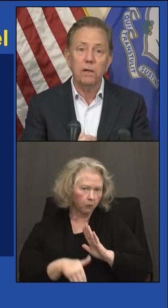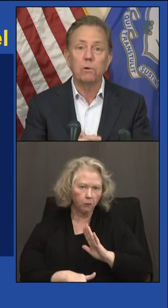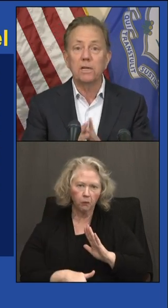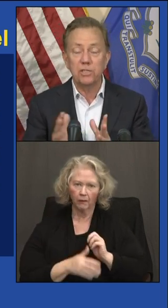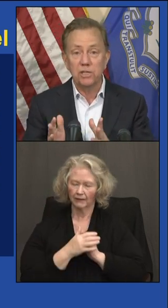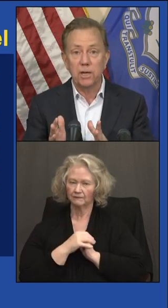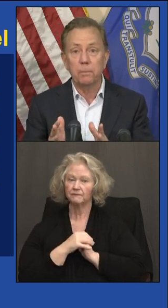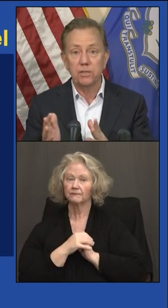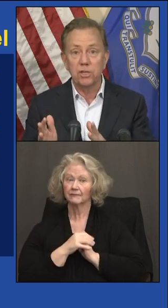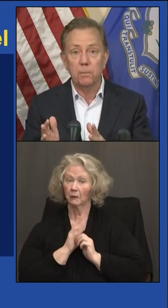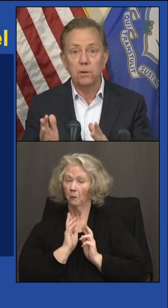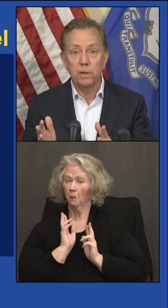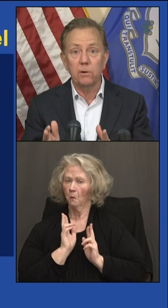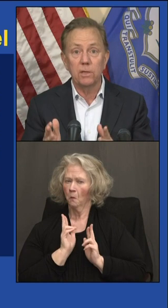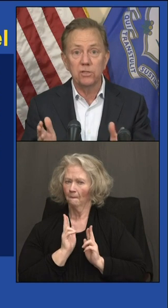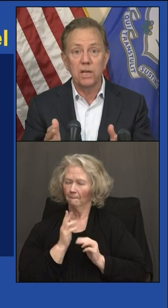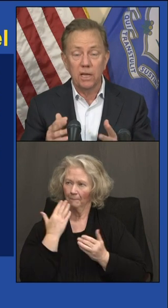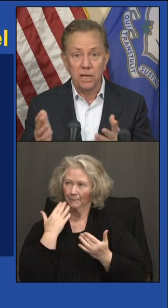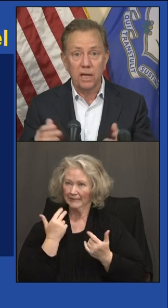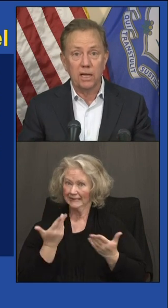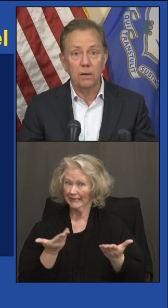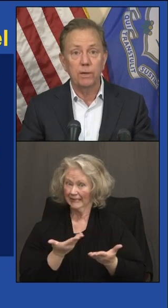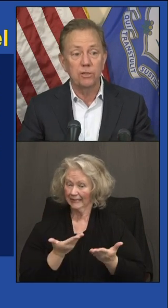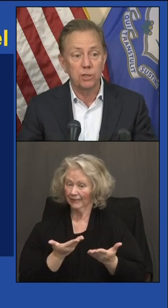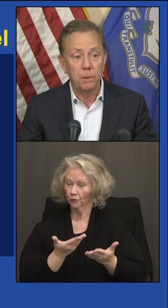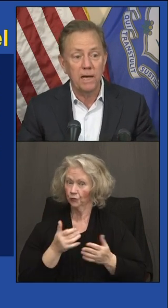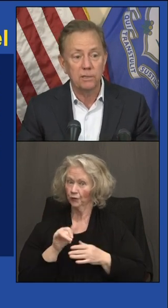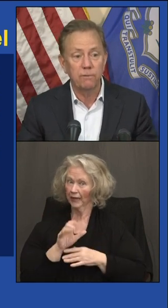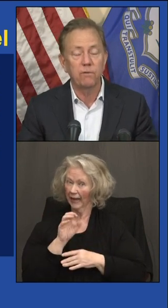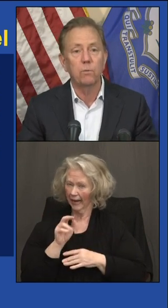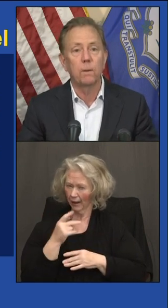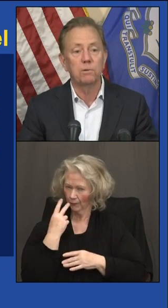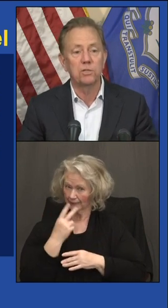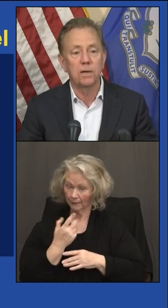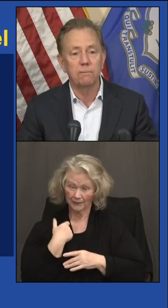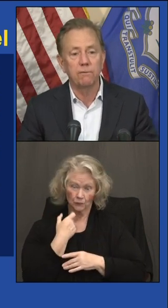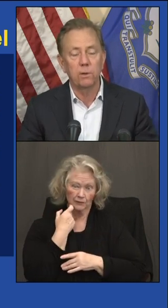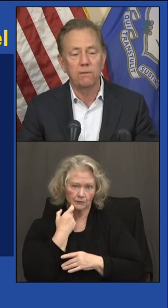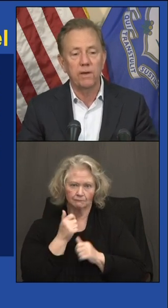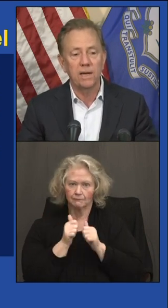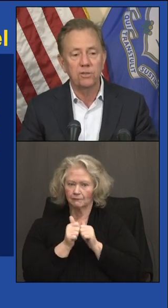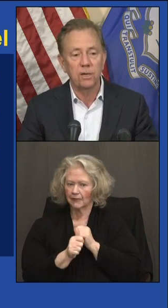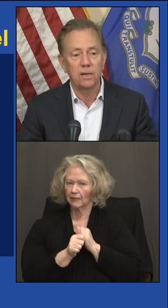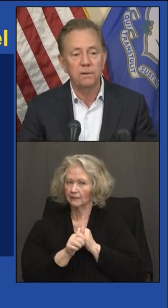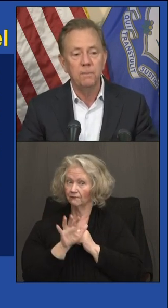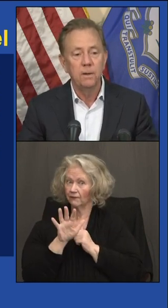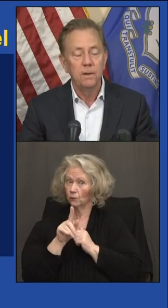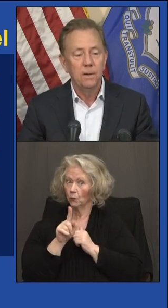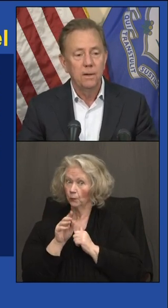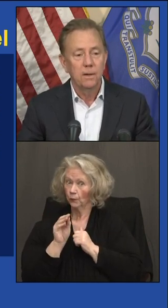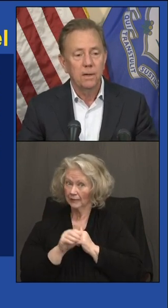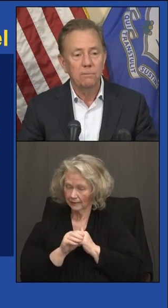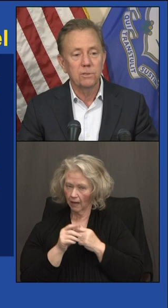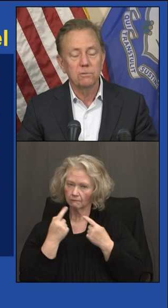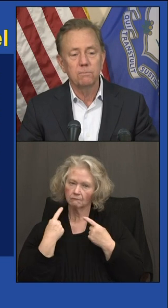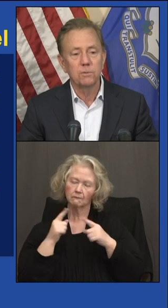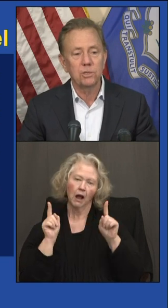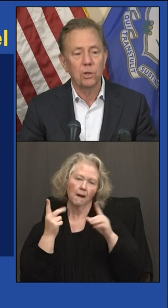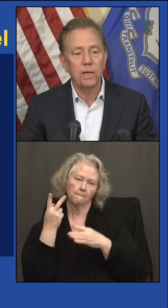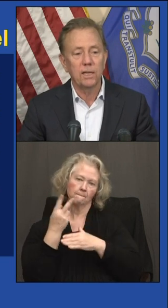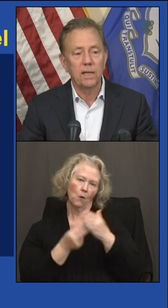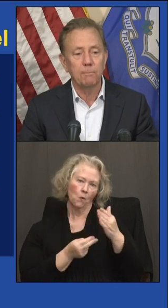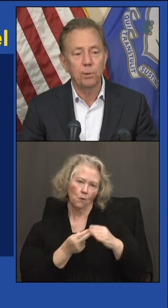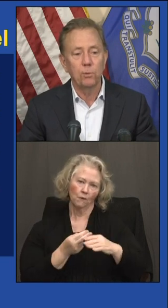Hopefully, we're going to see something similar here in the state of Connecticut. We just passed 51 percent fully vaccinated. I was